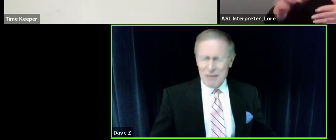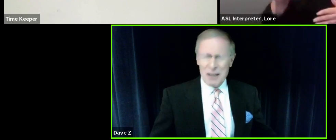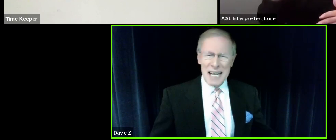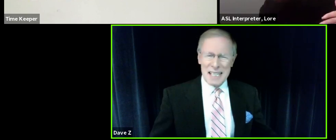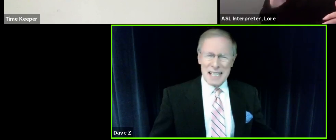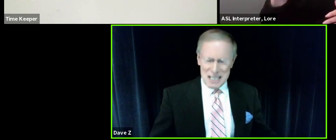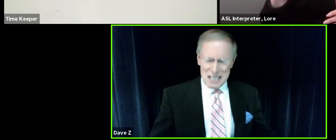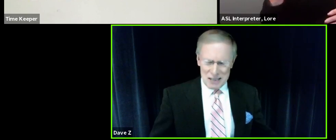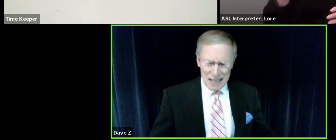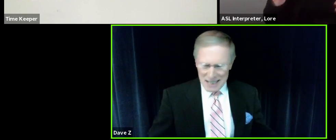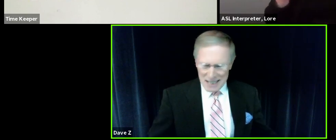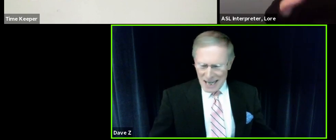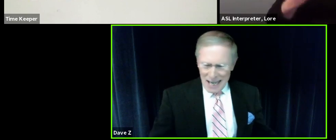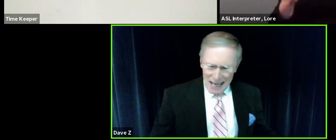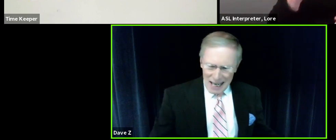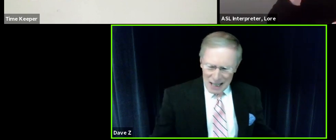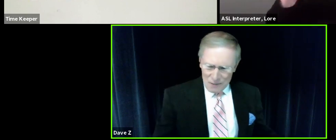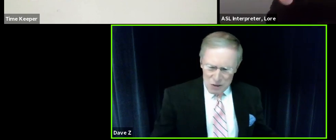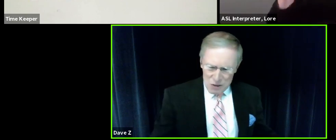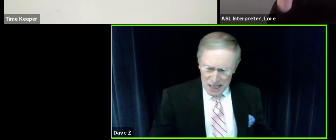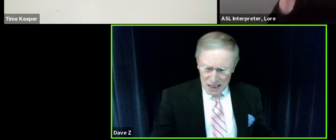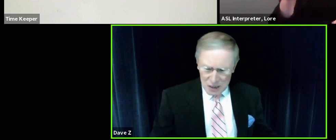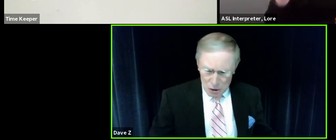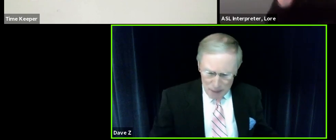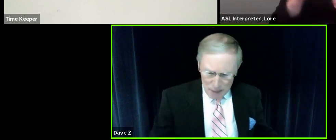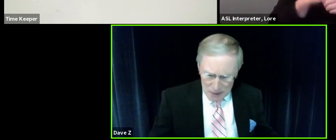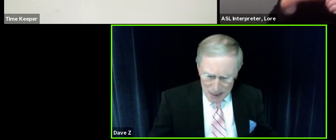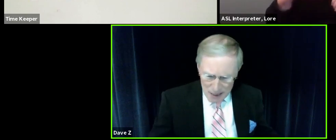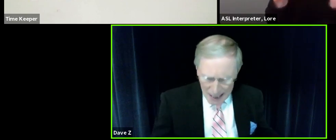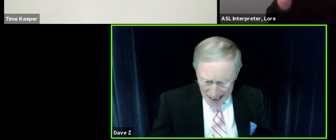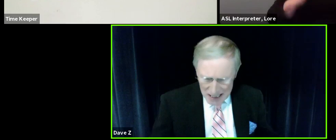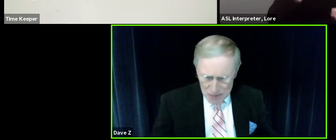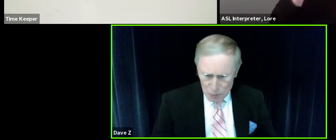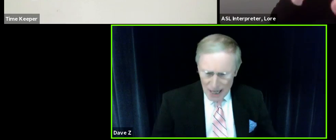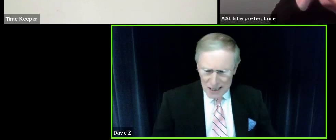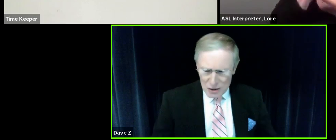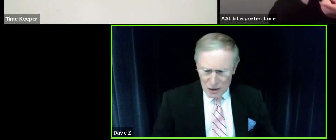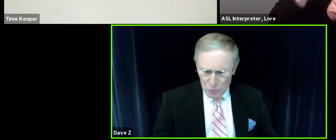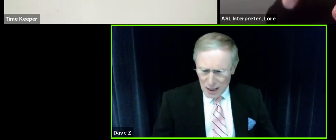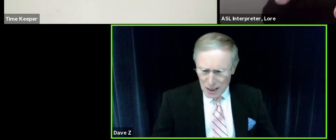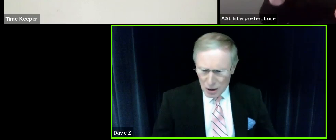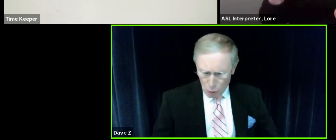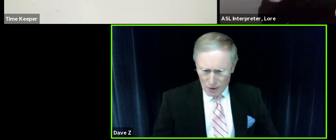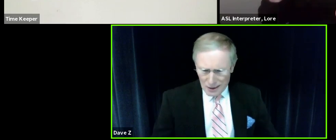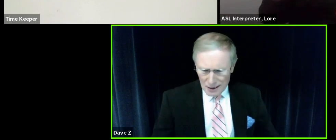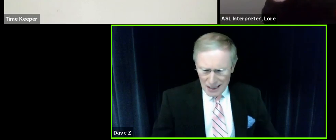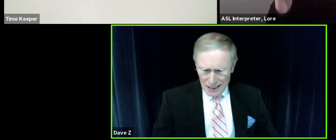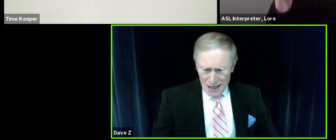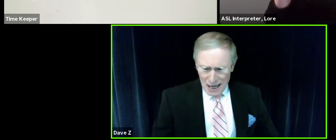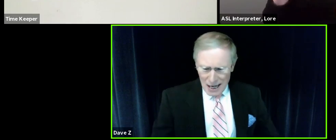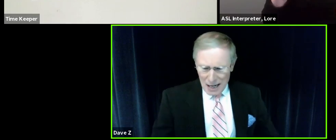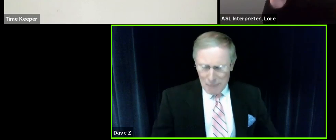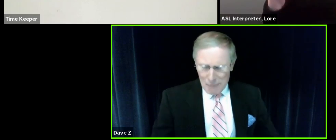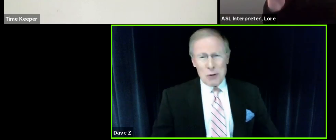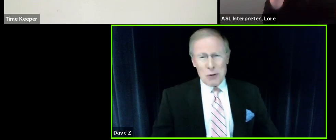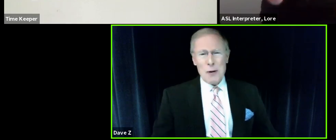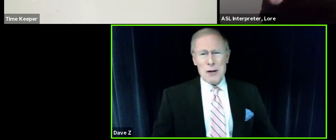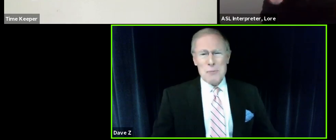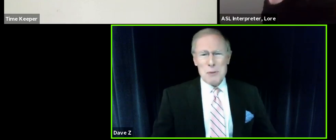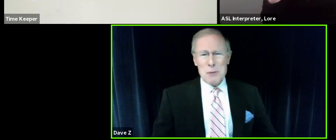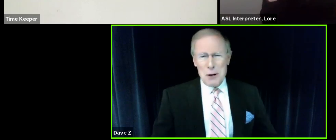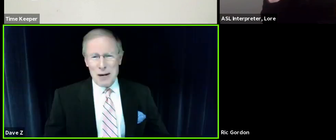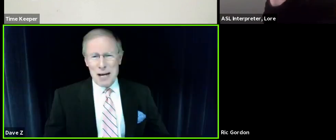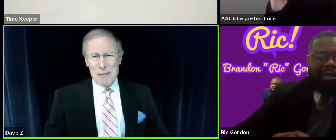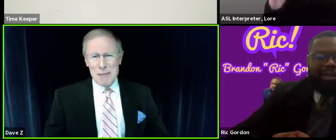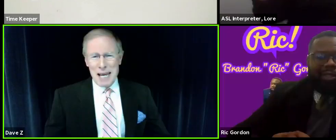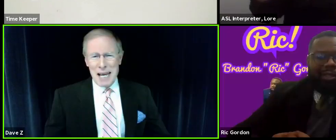have nine of our candidates here tonight, and the first candidate that you're about to meet is Brandon Rick Gordon. Mr. Gordon, welcome